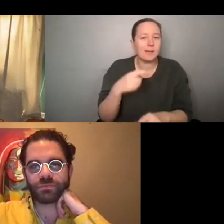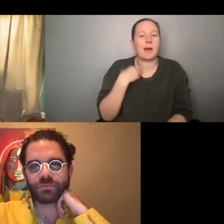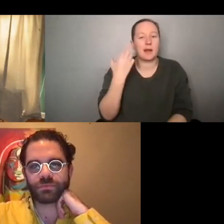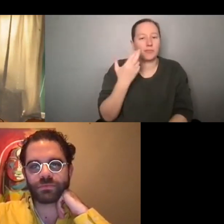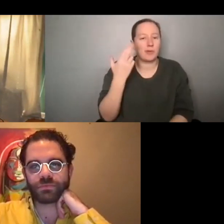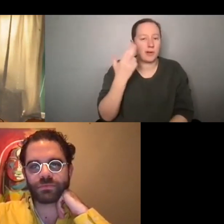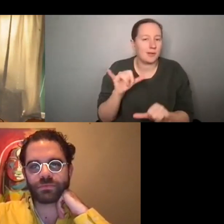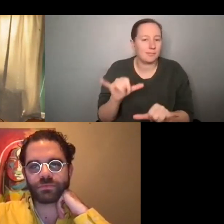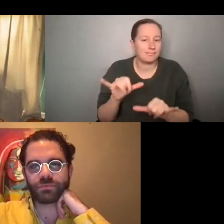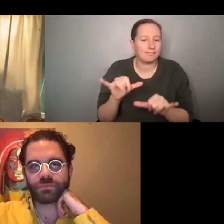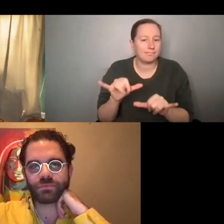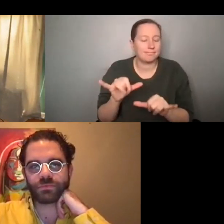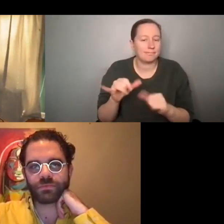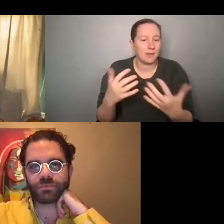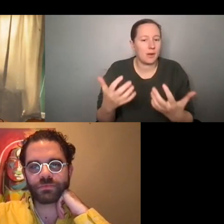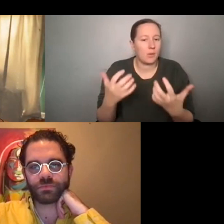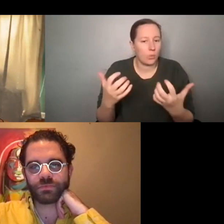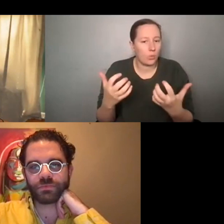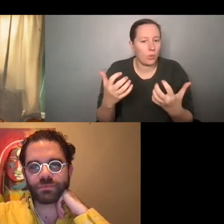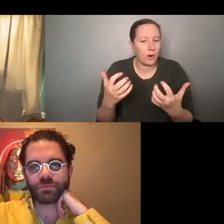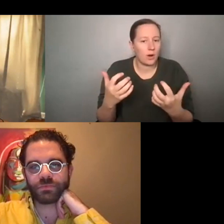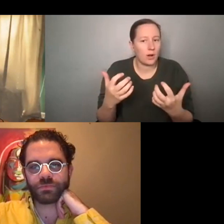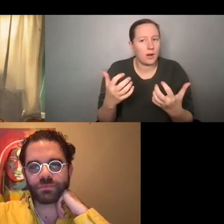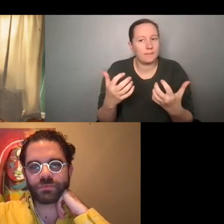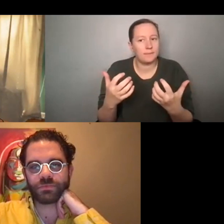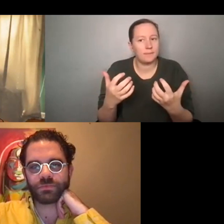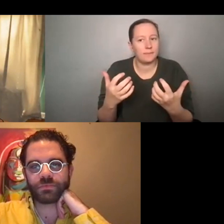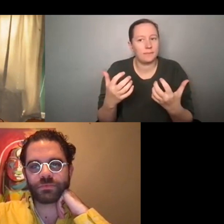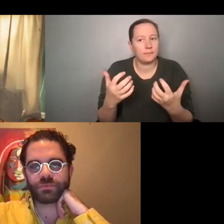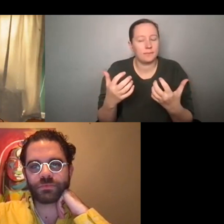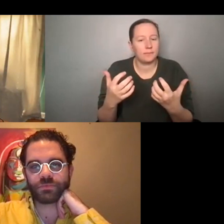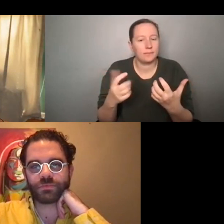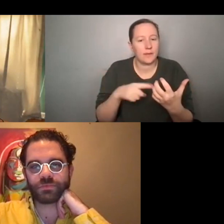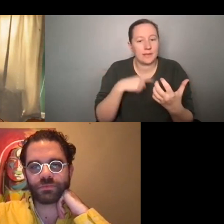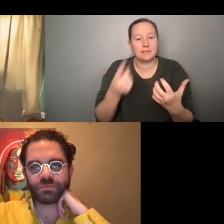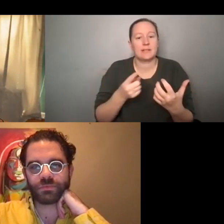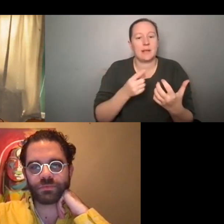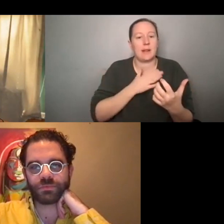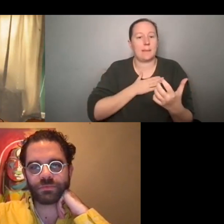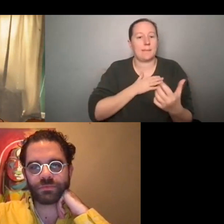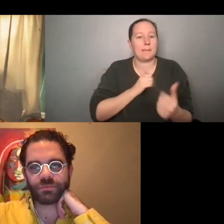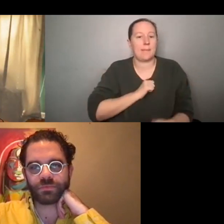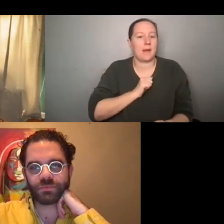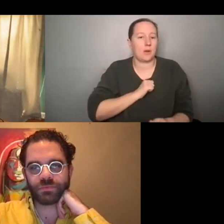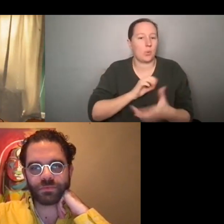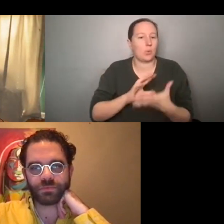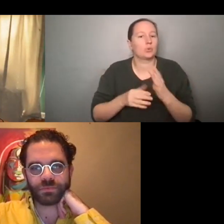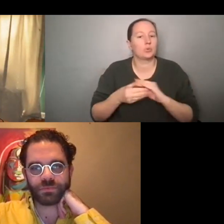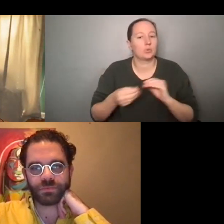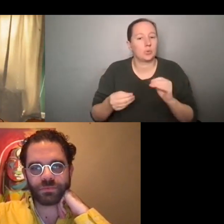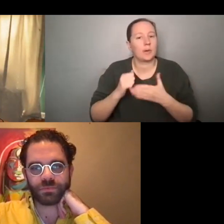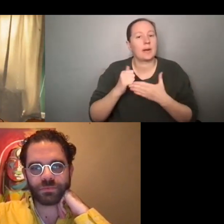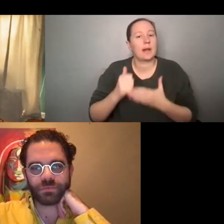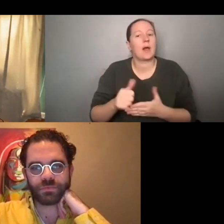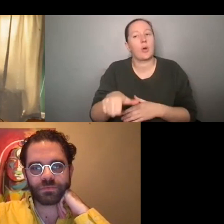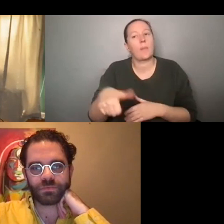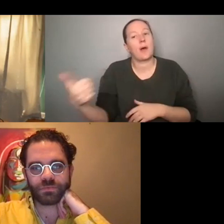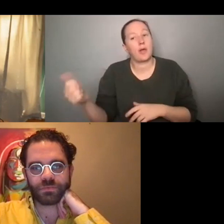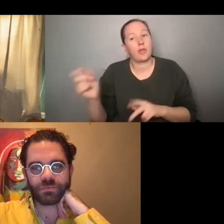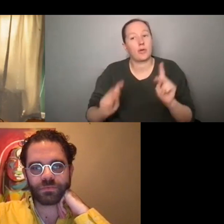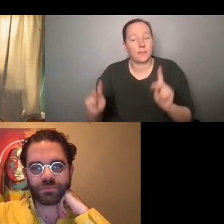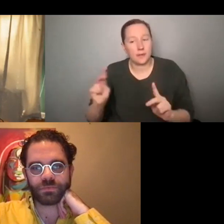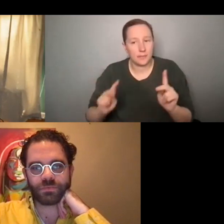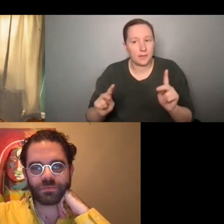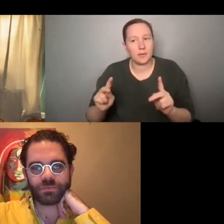I wanted to really tell my own stories and help other people and